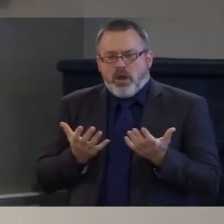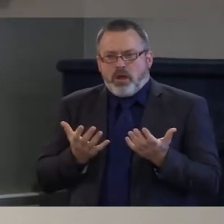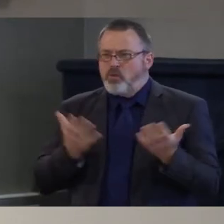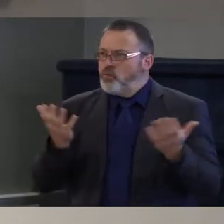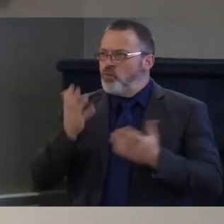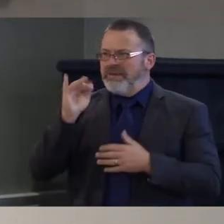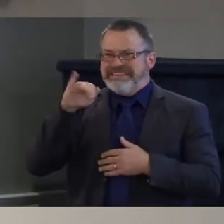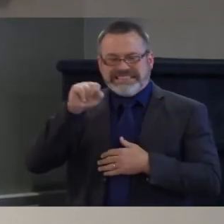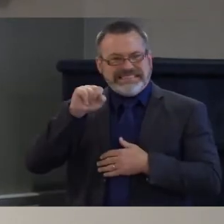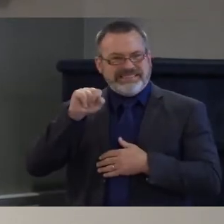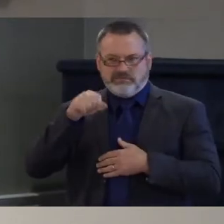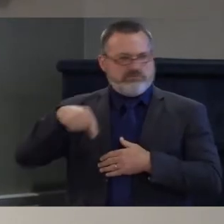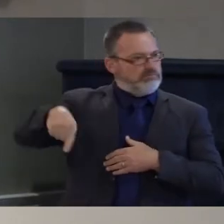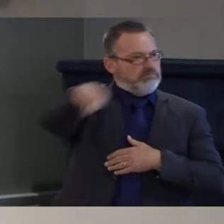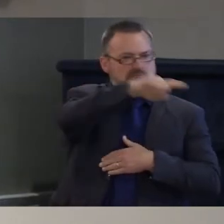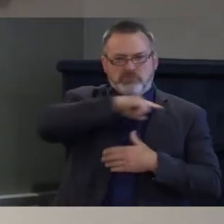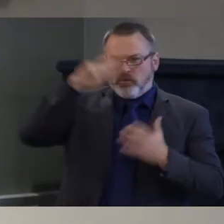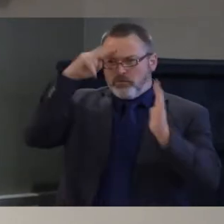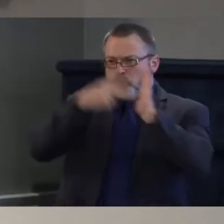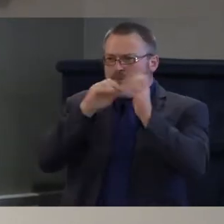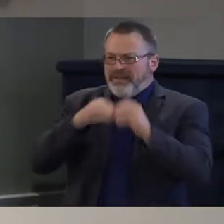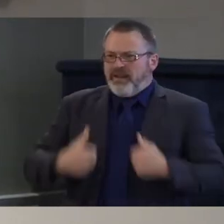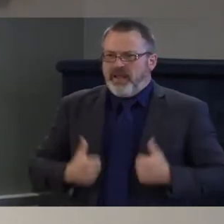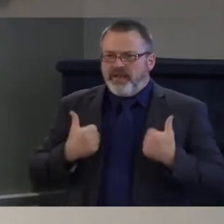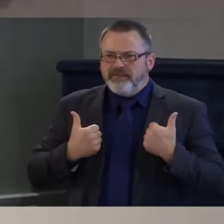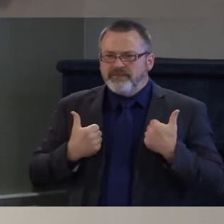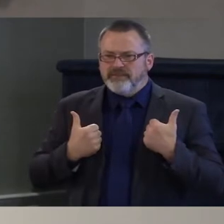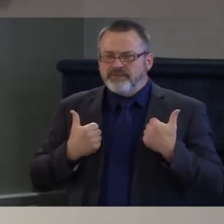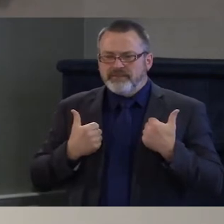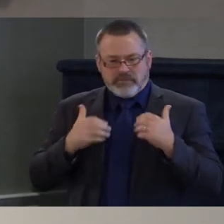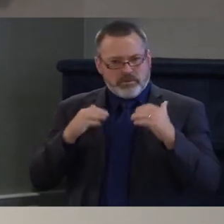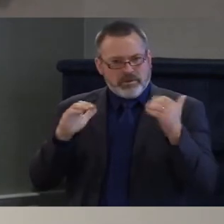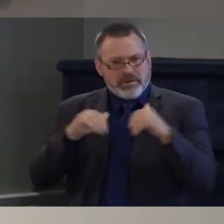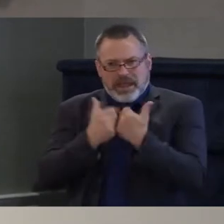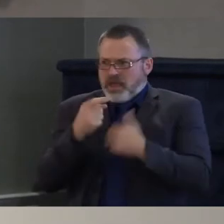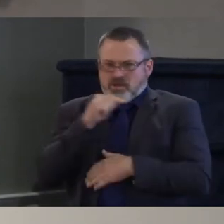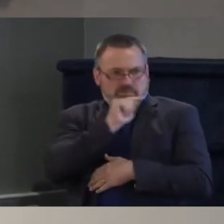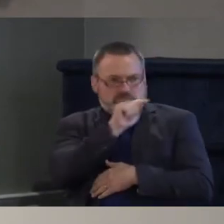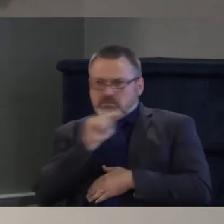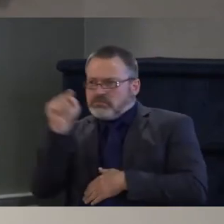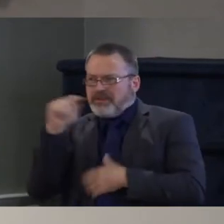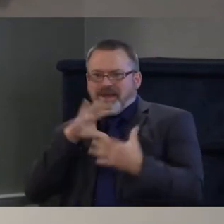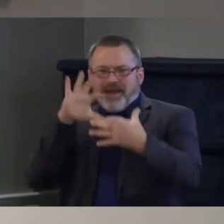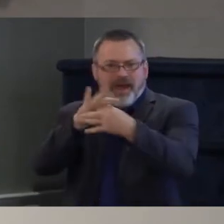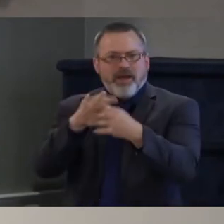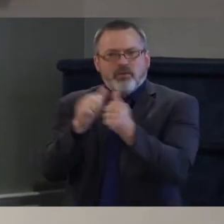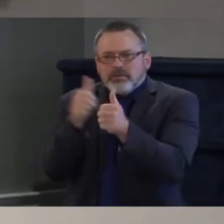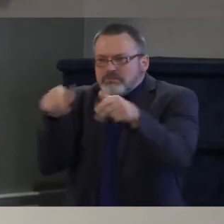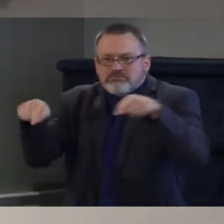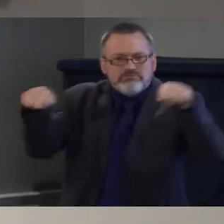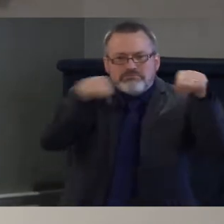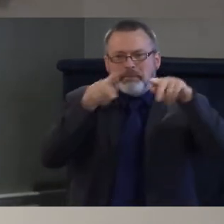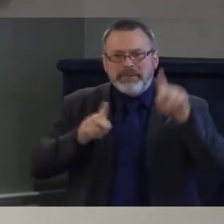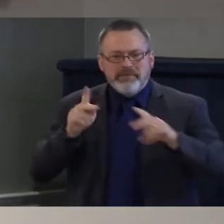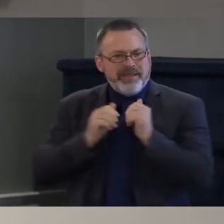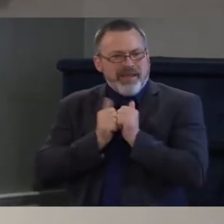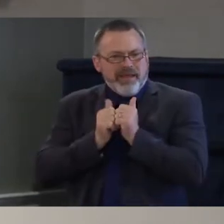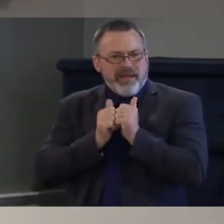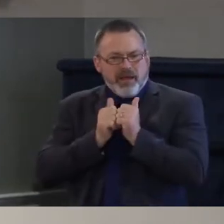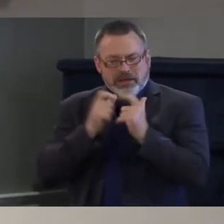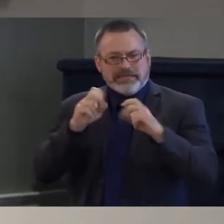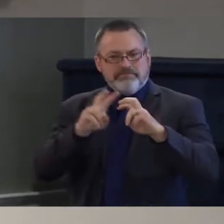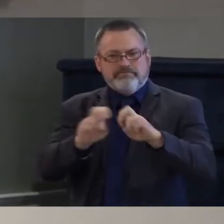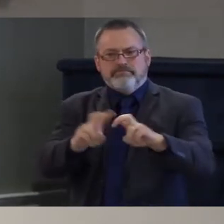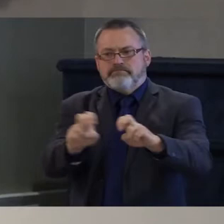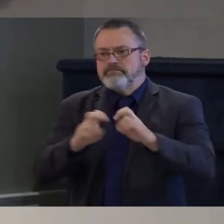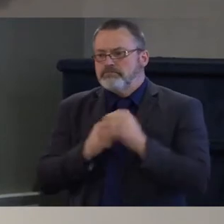communities, our connection to the beauty of reality. And the stories that used to hold us